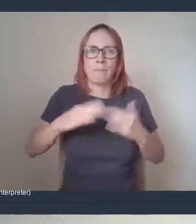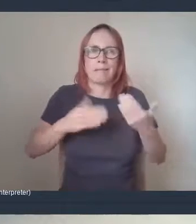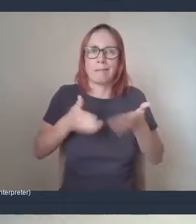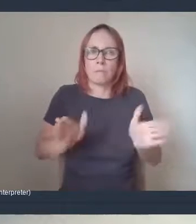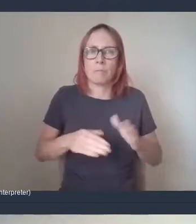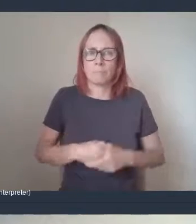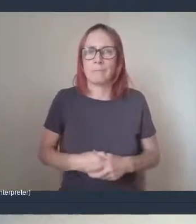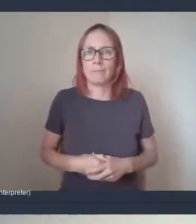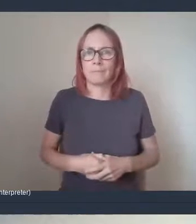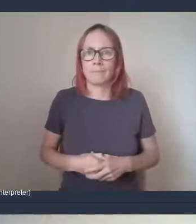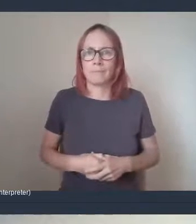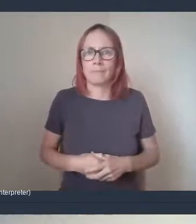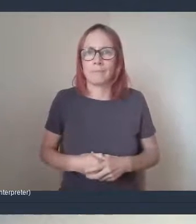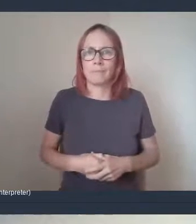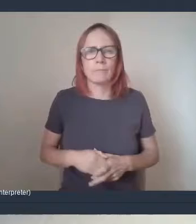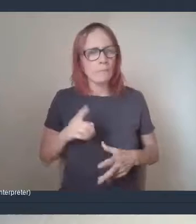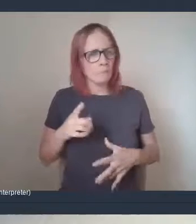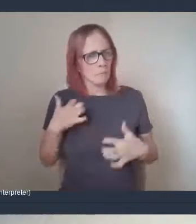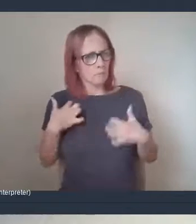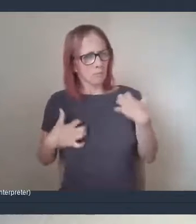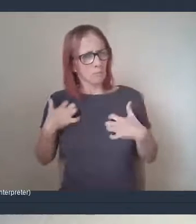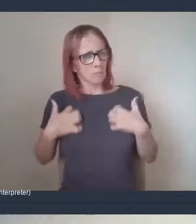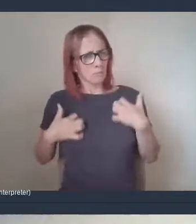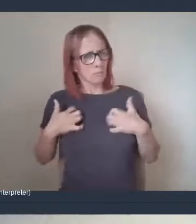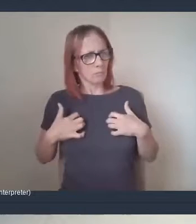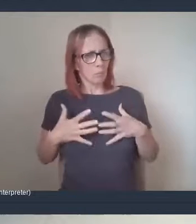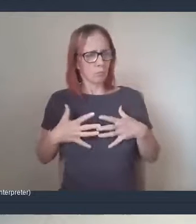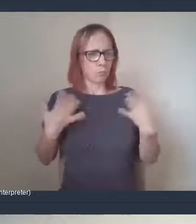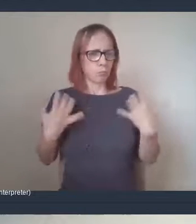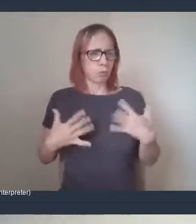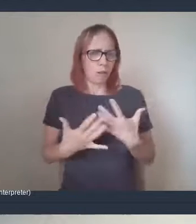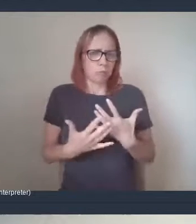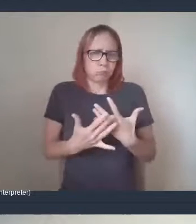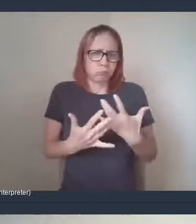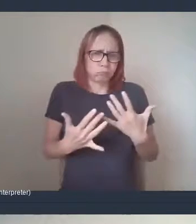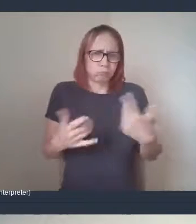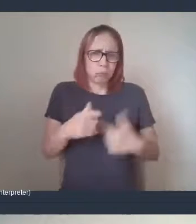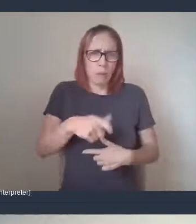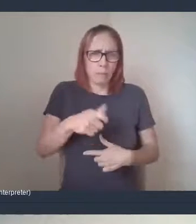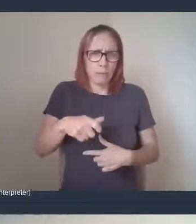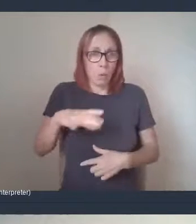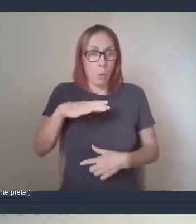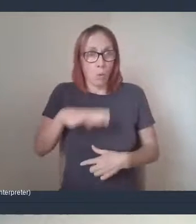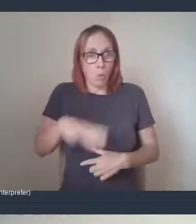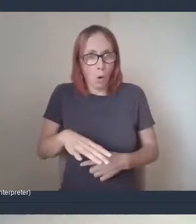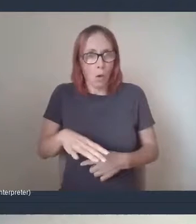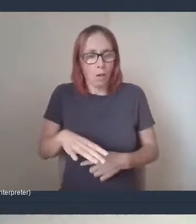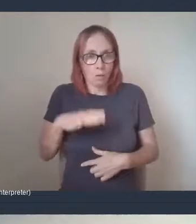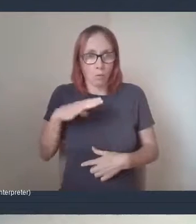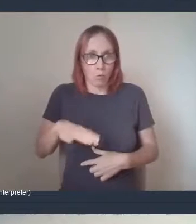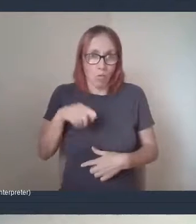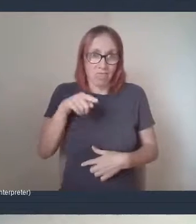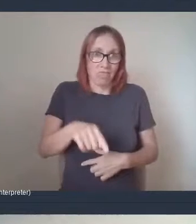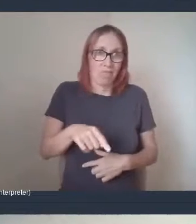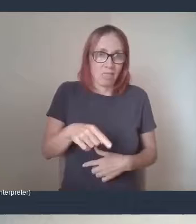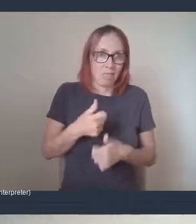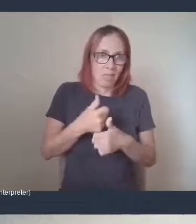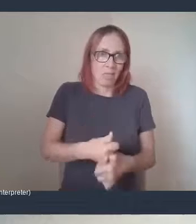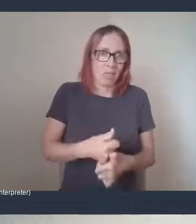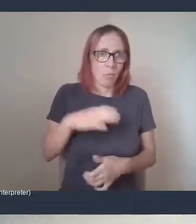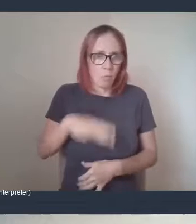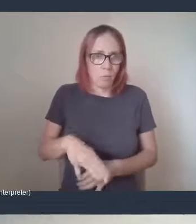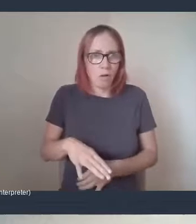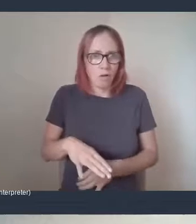That's really good hearing those type of numbers for people that want to get, you know, asking for that type of help and get involved in it.